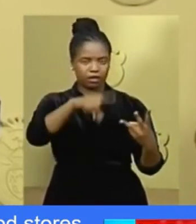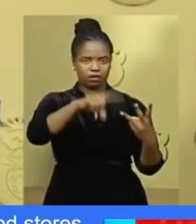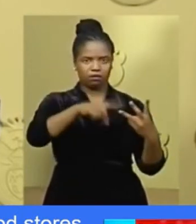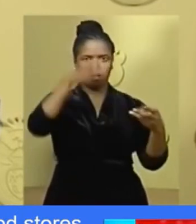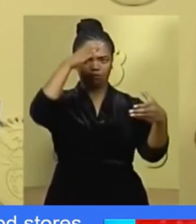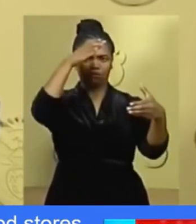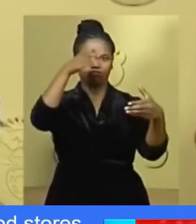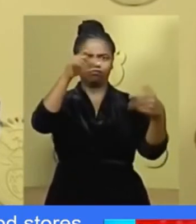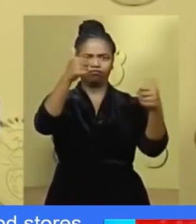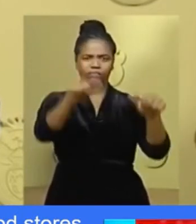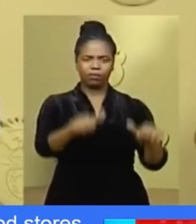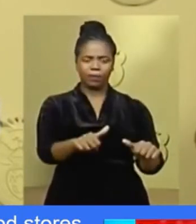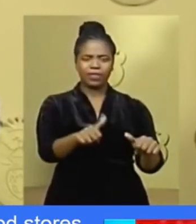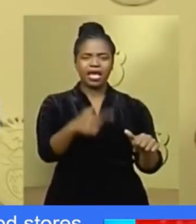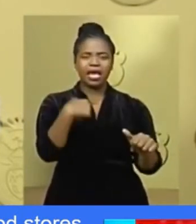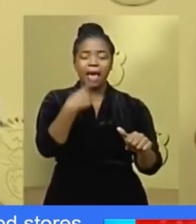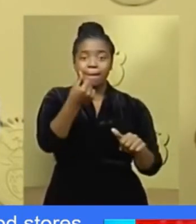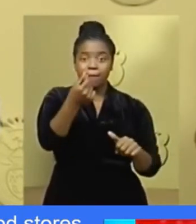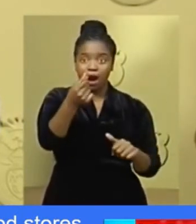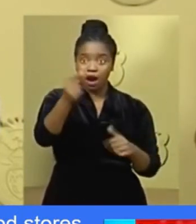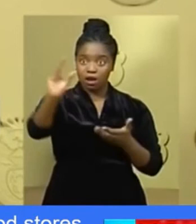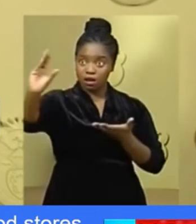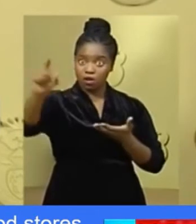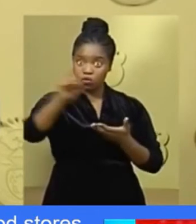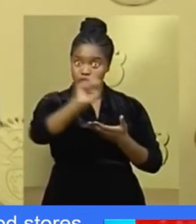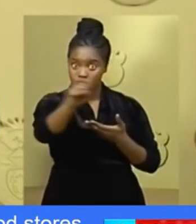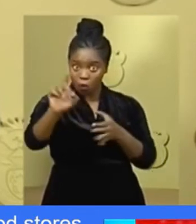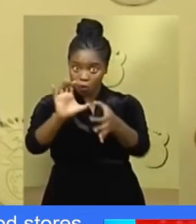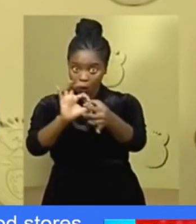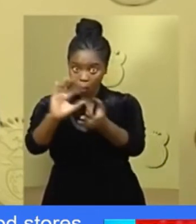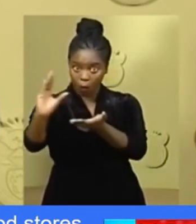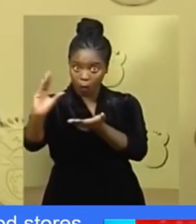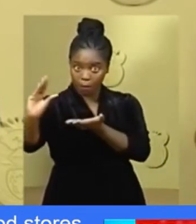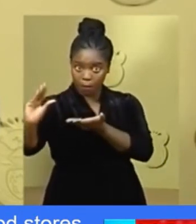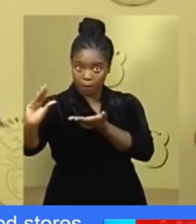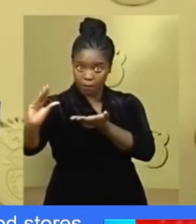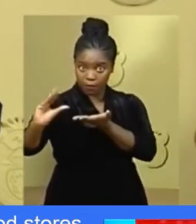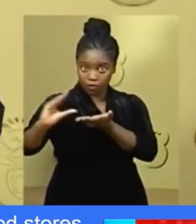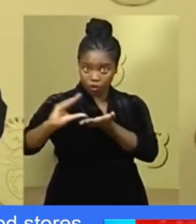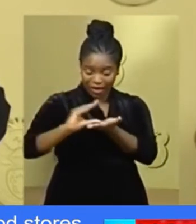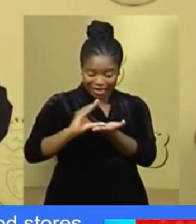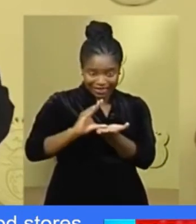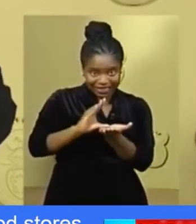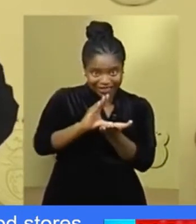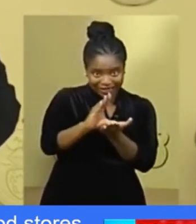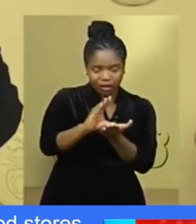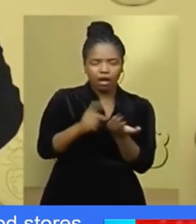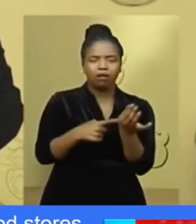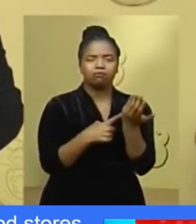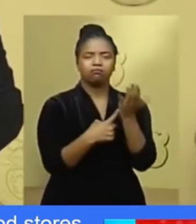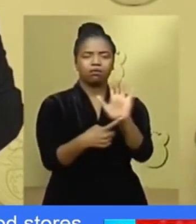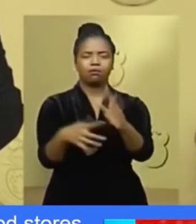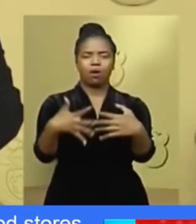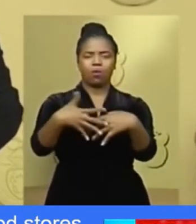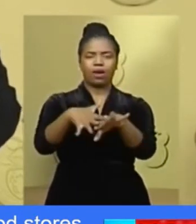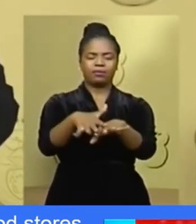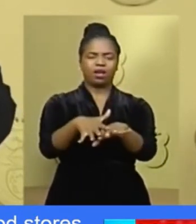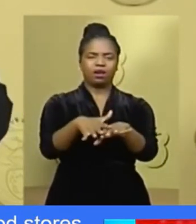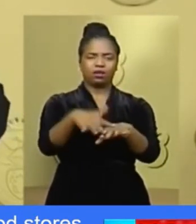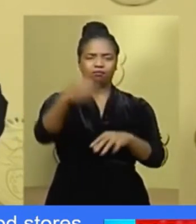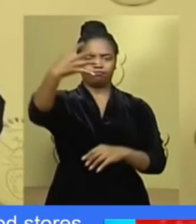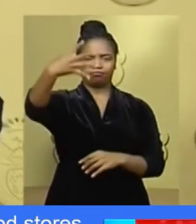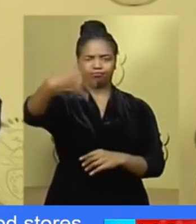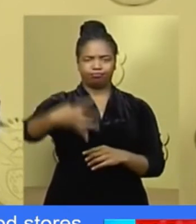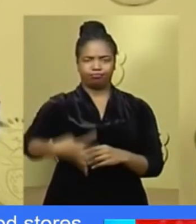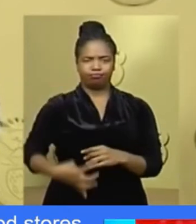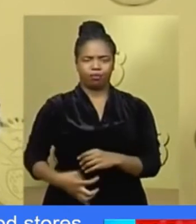fully account for every cent contributed and will publish the details on the website. It